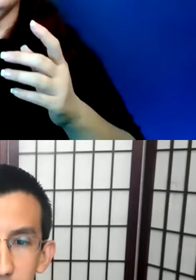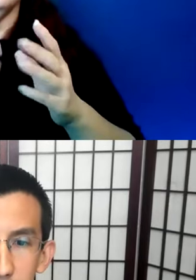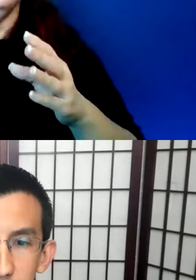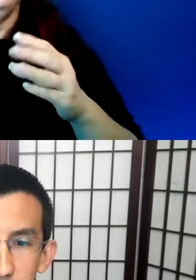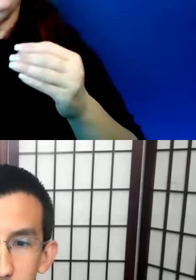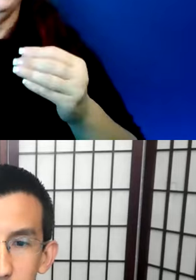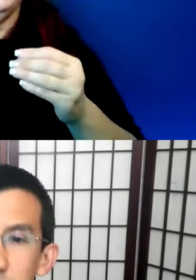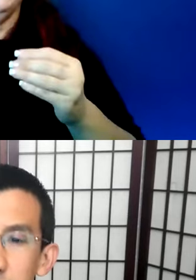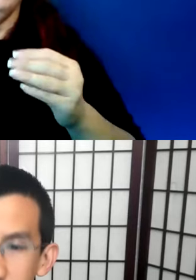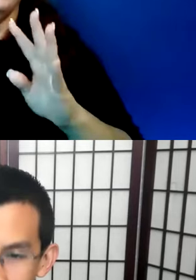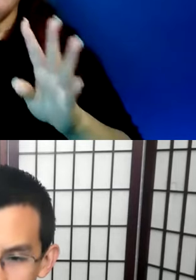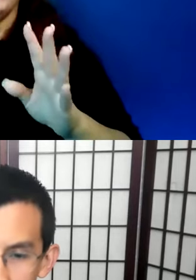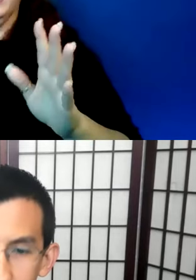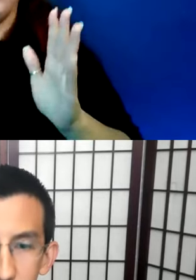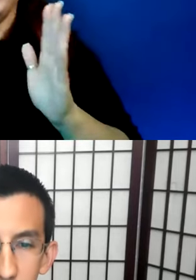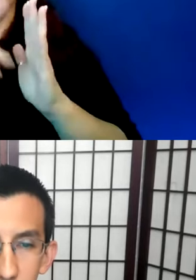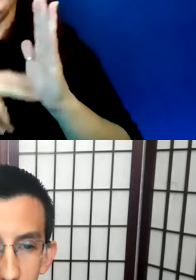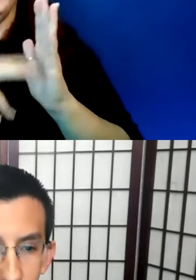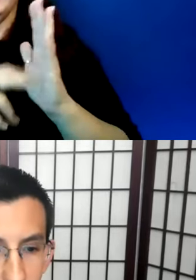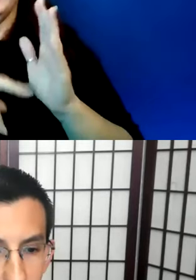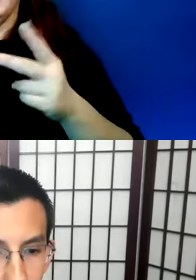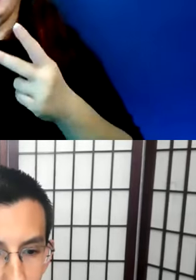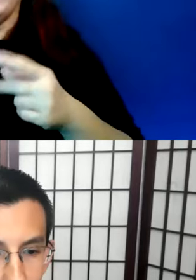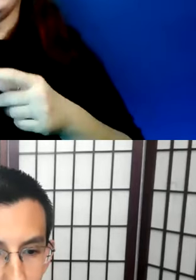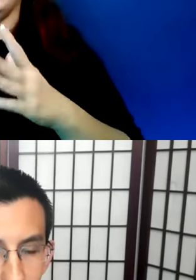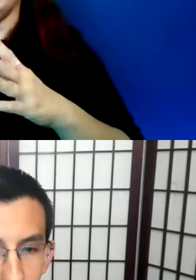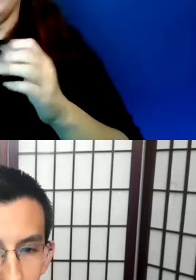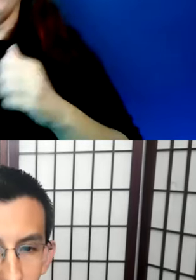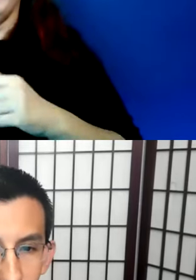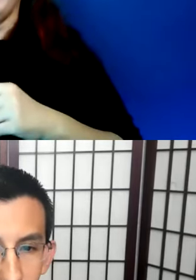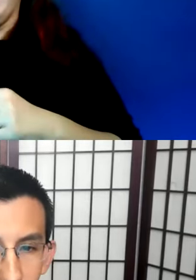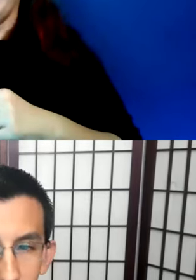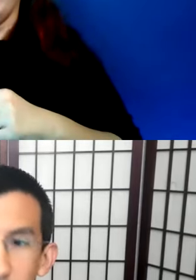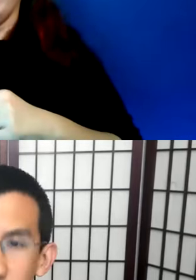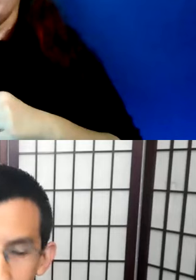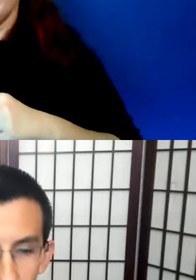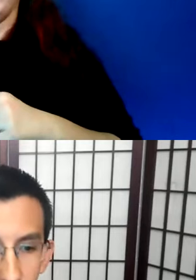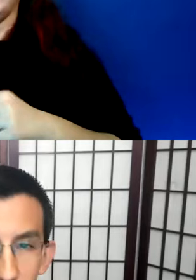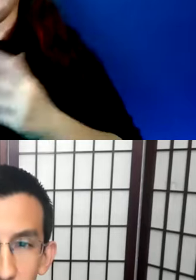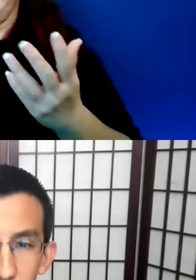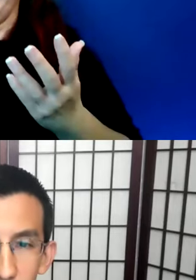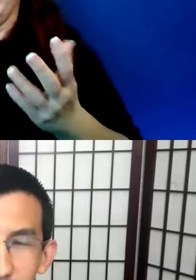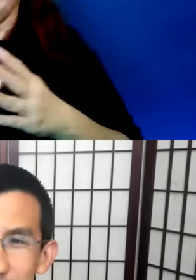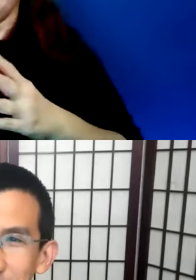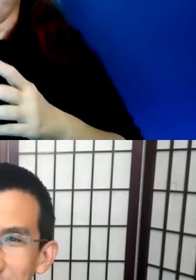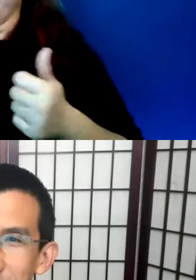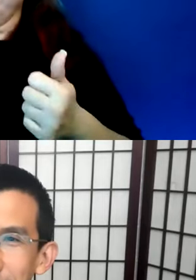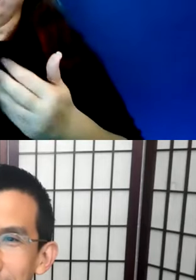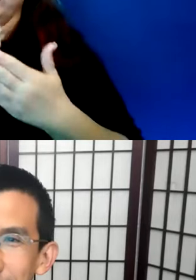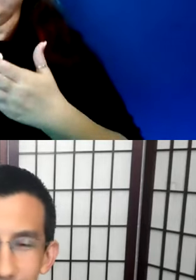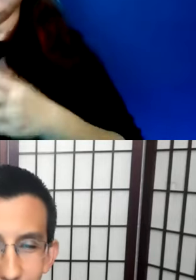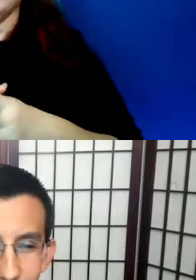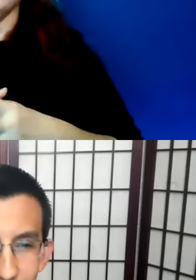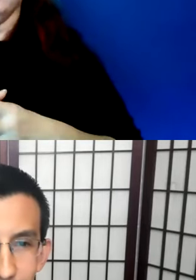voice to the questions by reading them aloud. And Wes, I think I'll start with Heather's question, if that's okay. Sounds good. Okay,